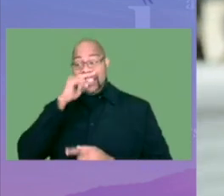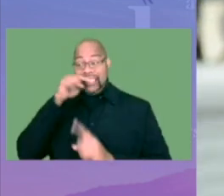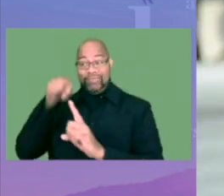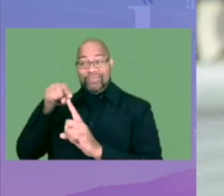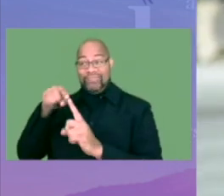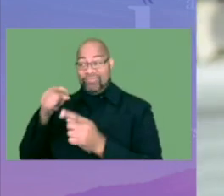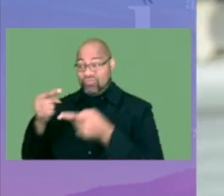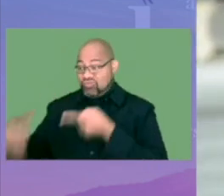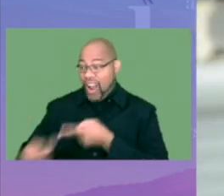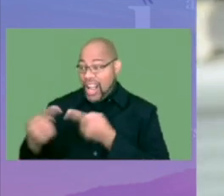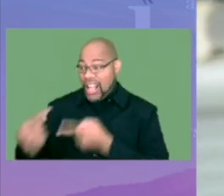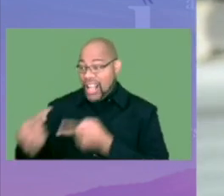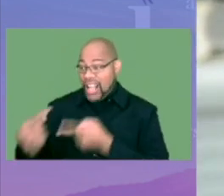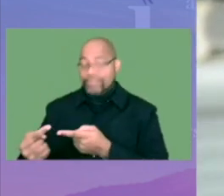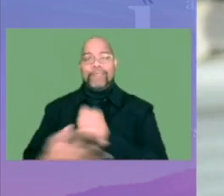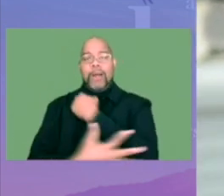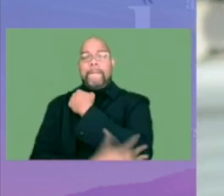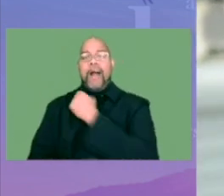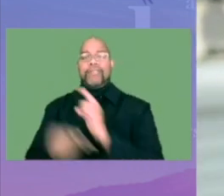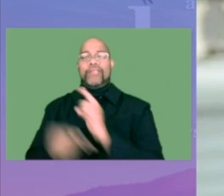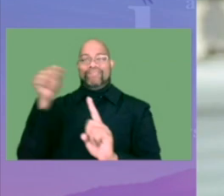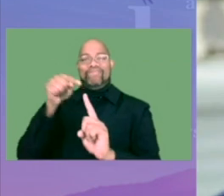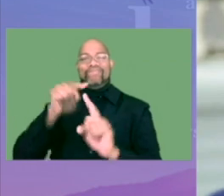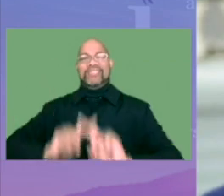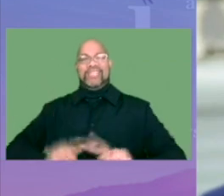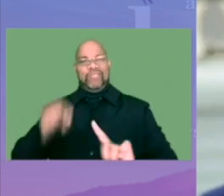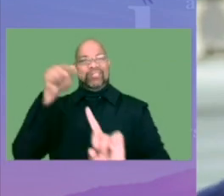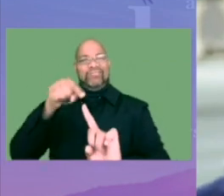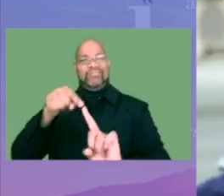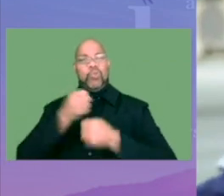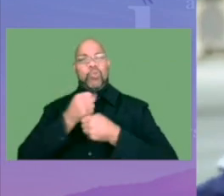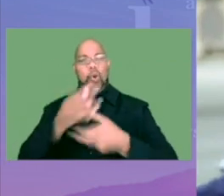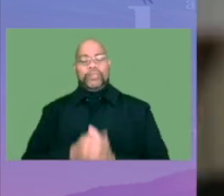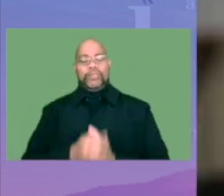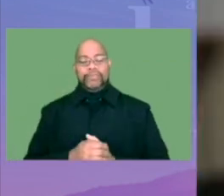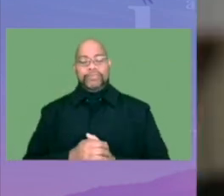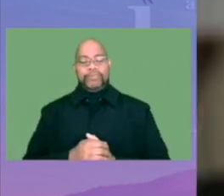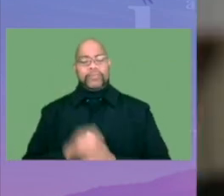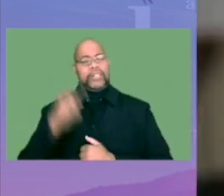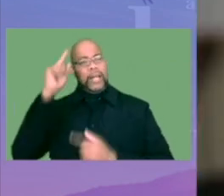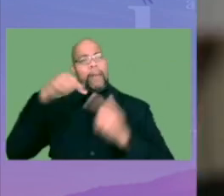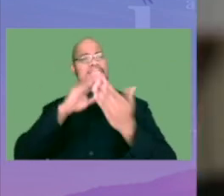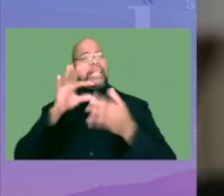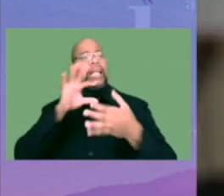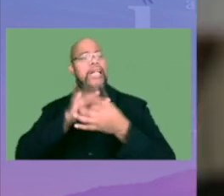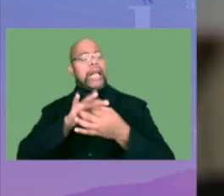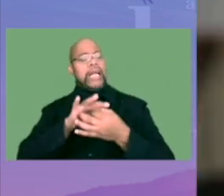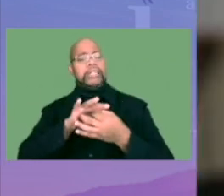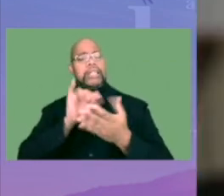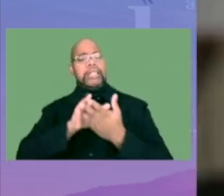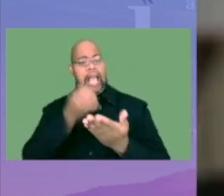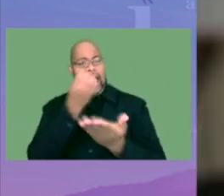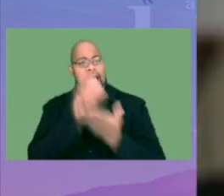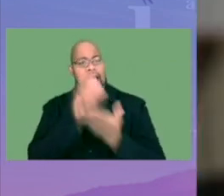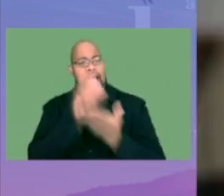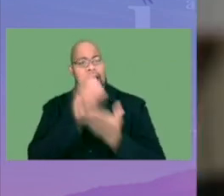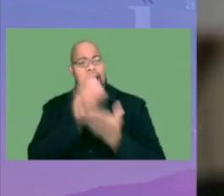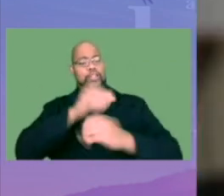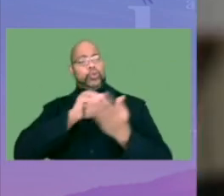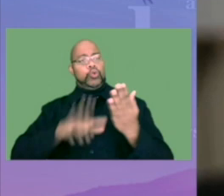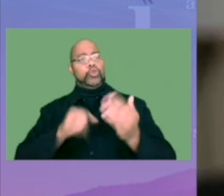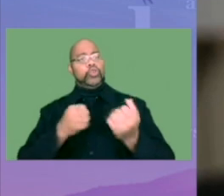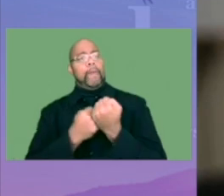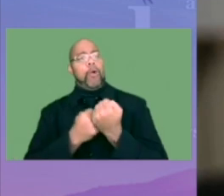struggling, poverty is the difference. We think about CityConnects as an evidence-based student support